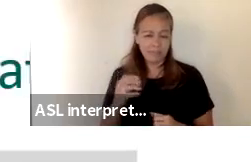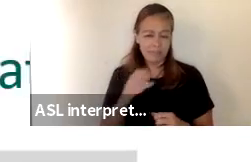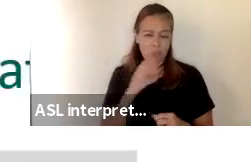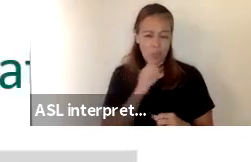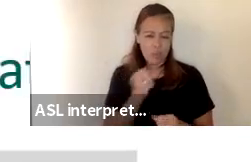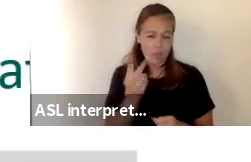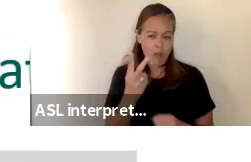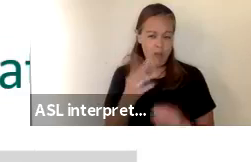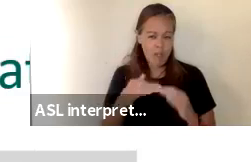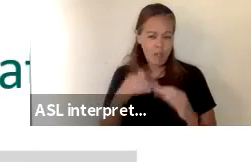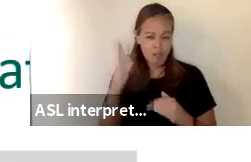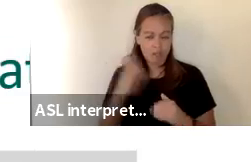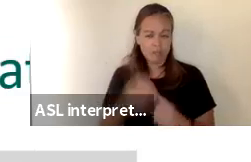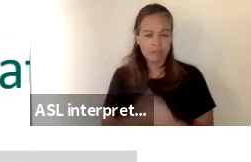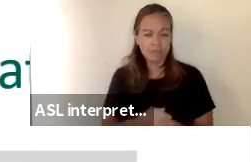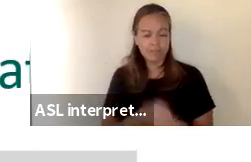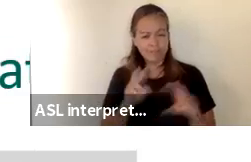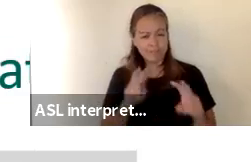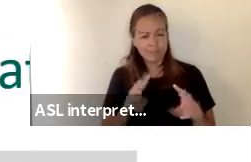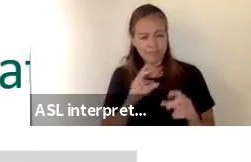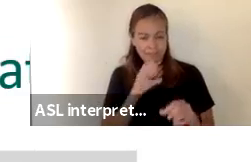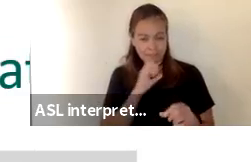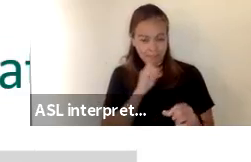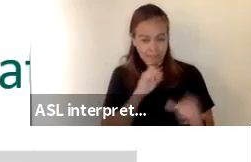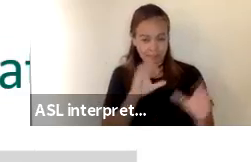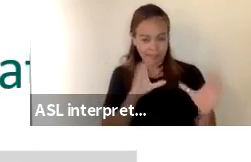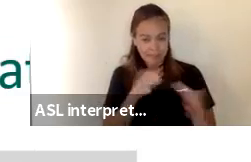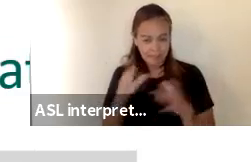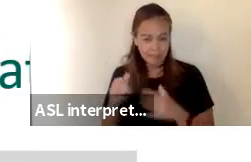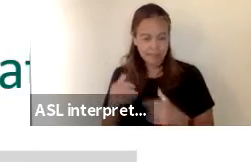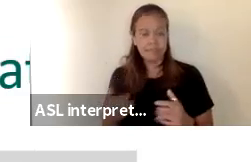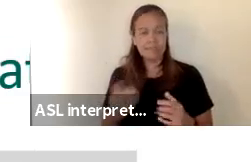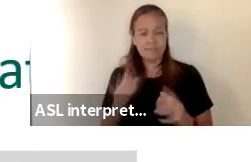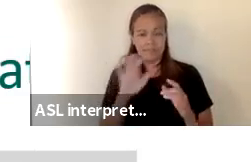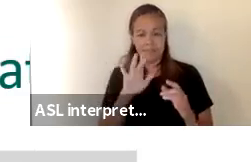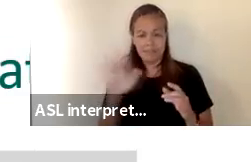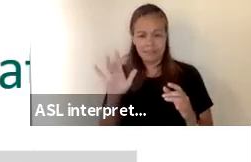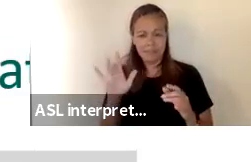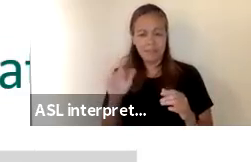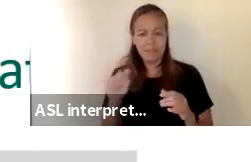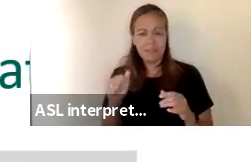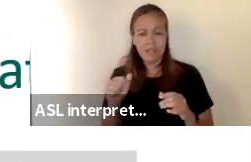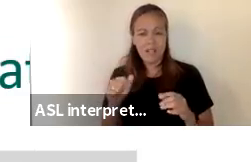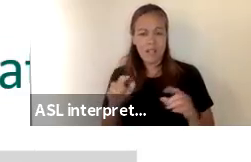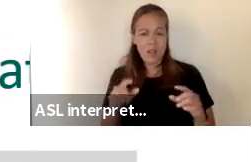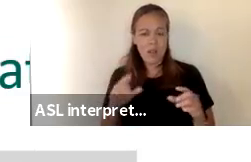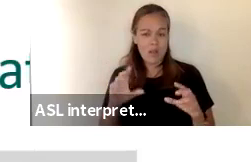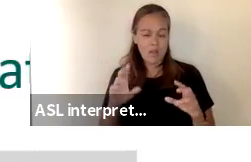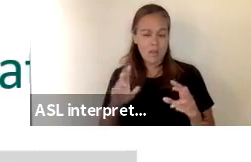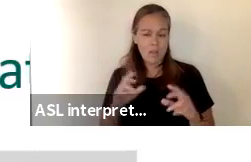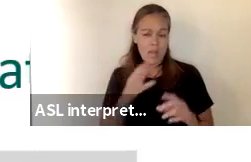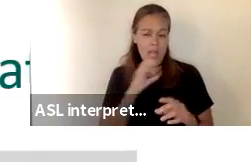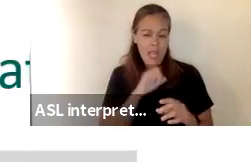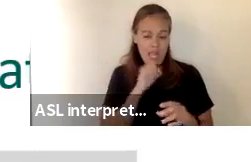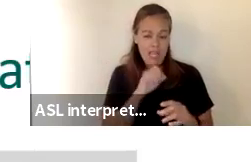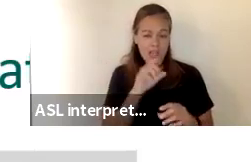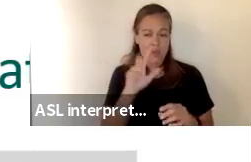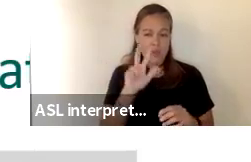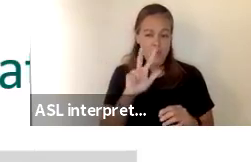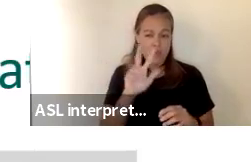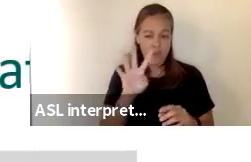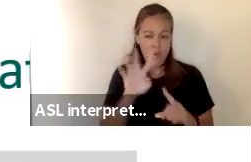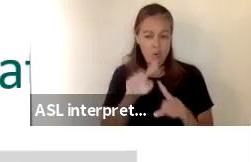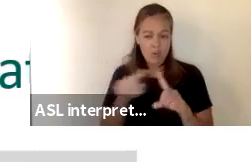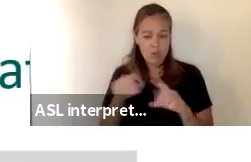older looking by age group we see that a gap still remains in the proportion of individuals age 34